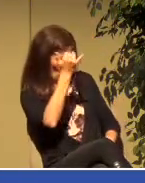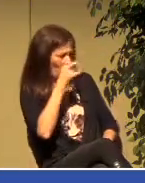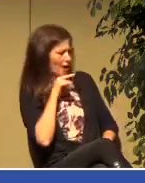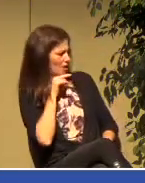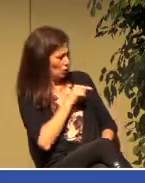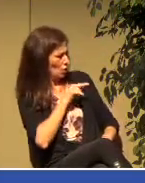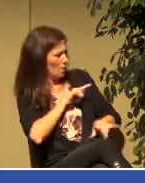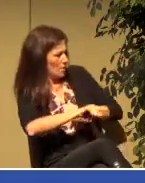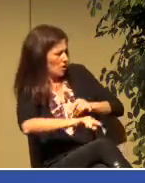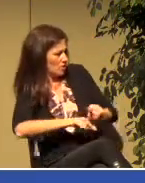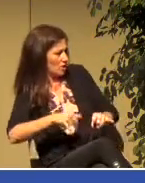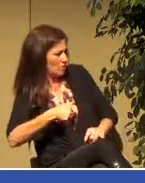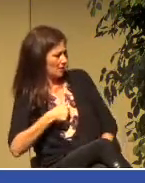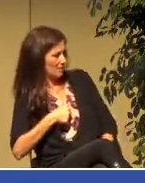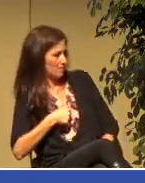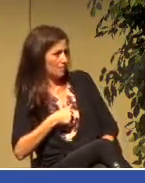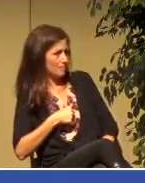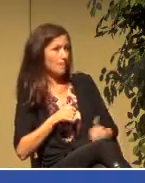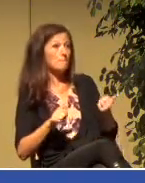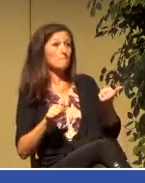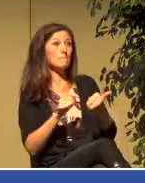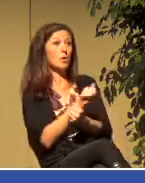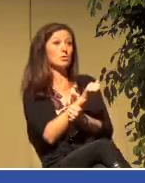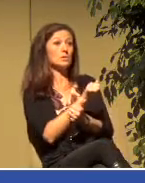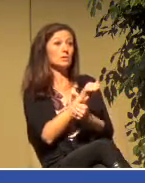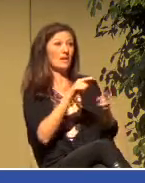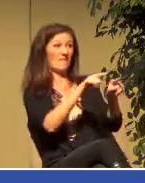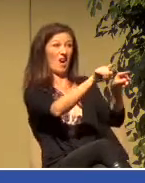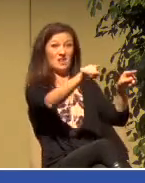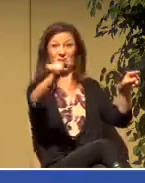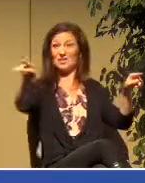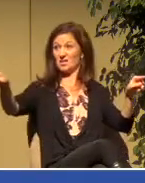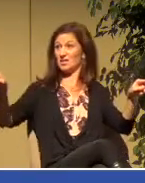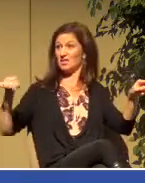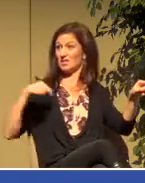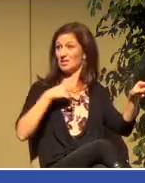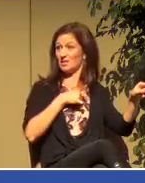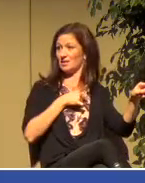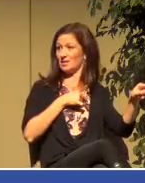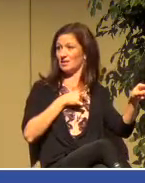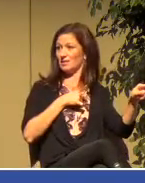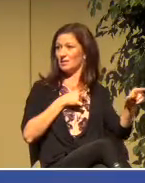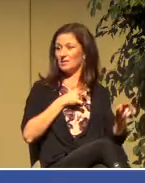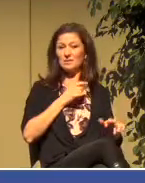I dare say that most of us hear it as the voice of judgment.